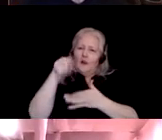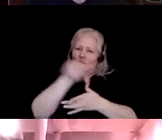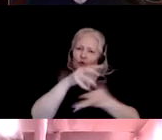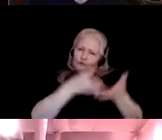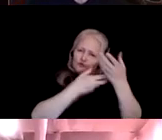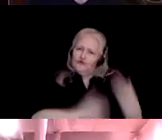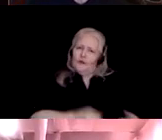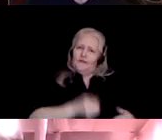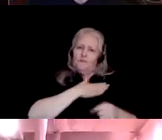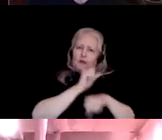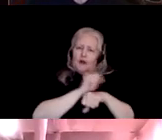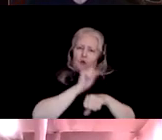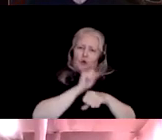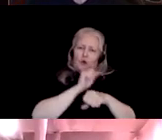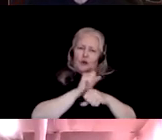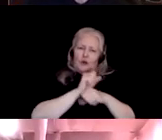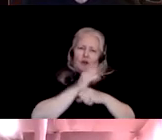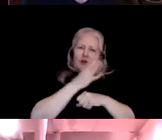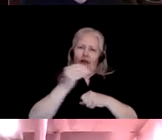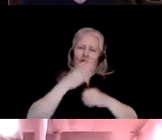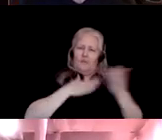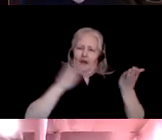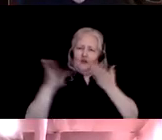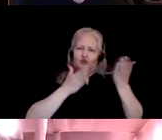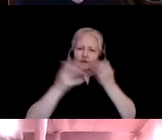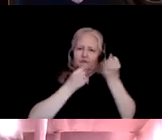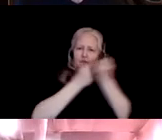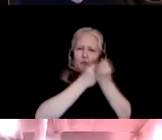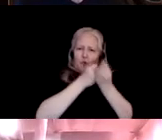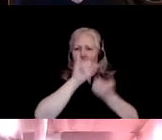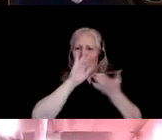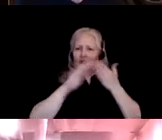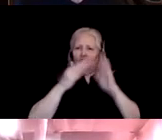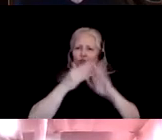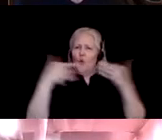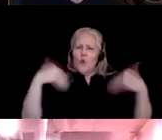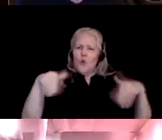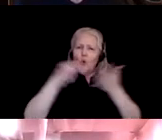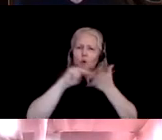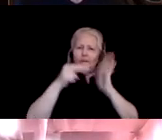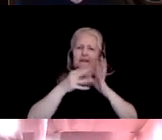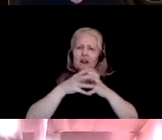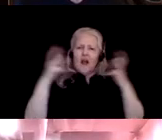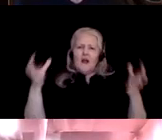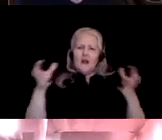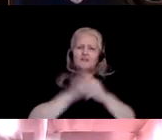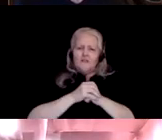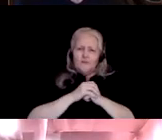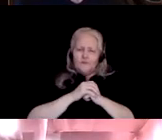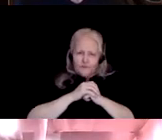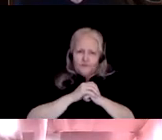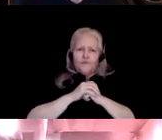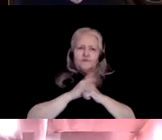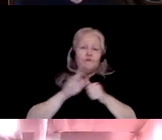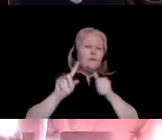on my service rendered to the community itself speak volume. Well, in the very first